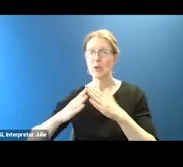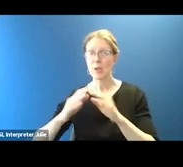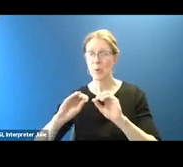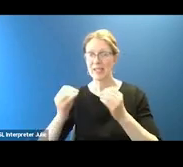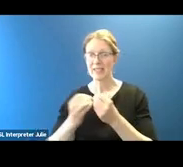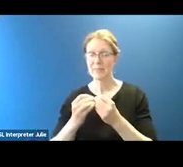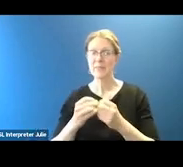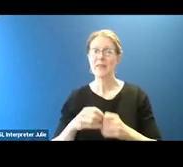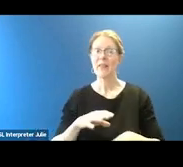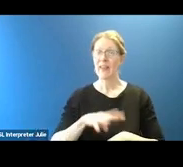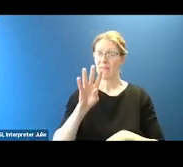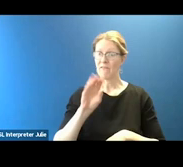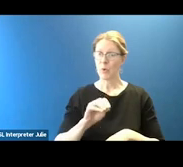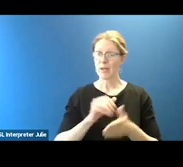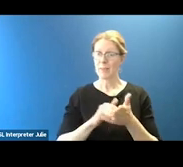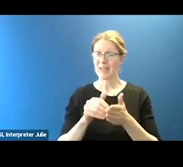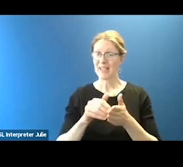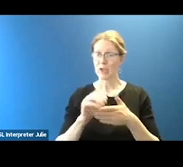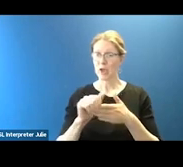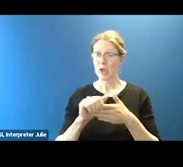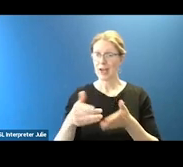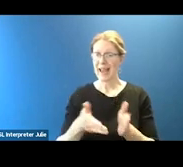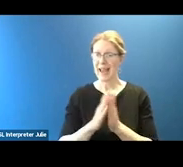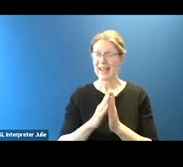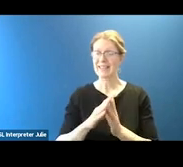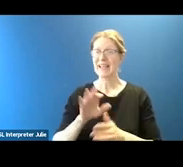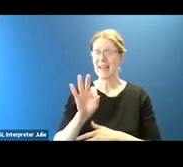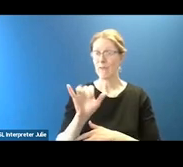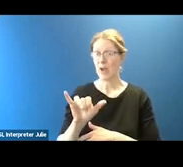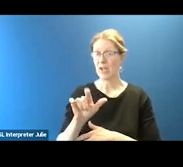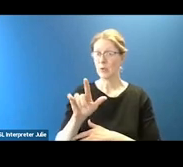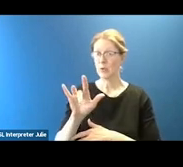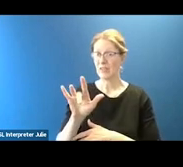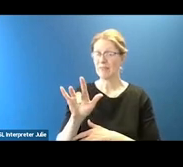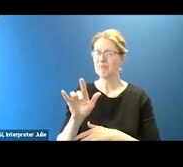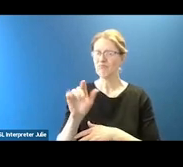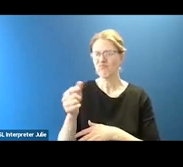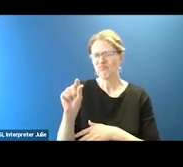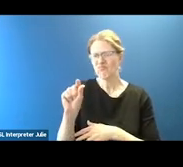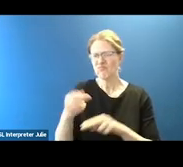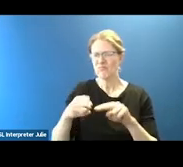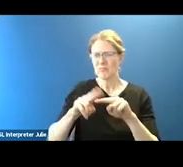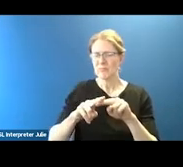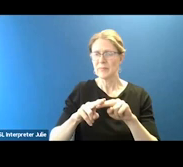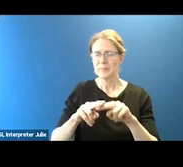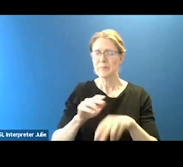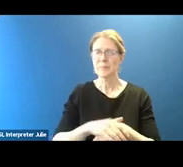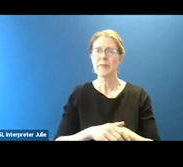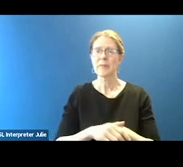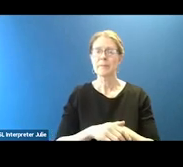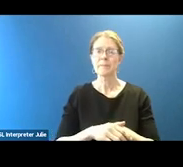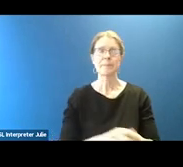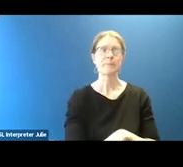million ask in FY25 is a modest increase, and the arts education community is coalescing around this ask.